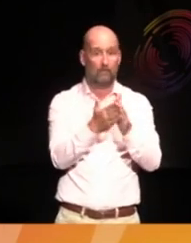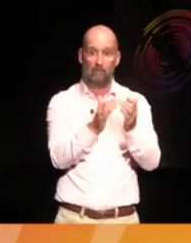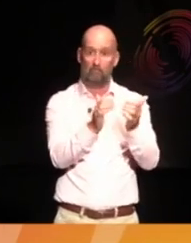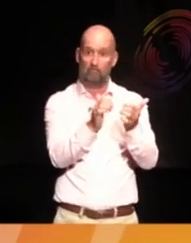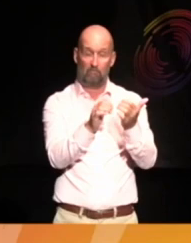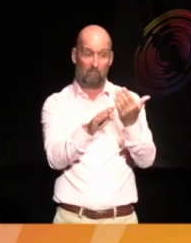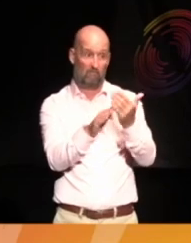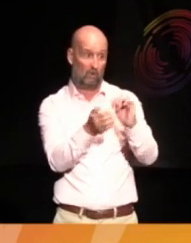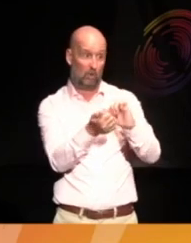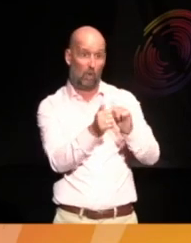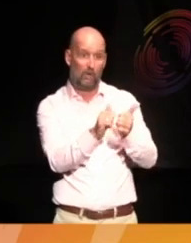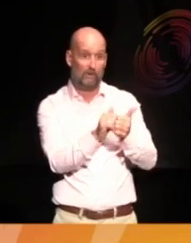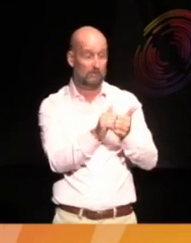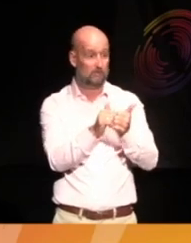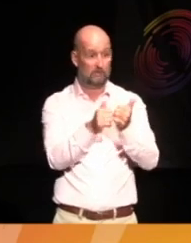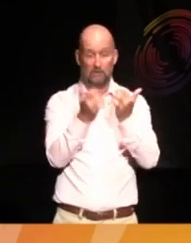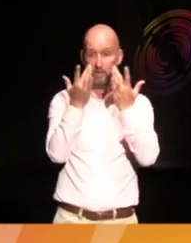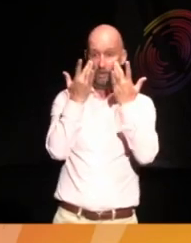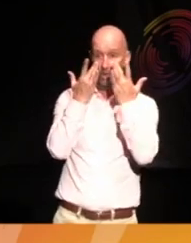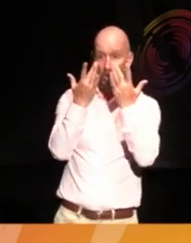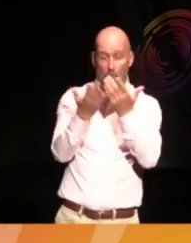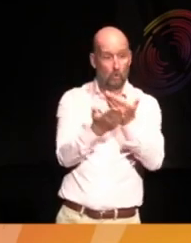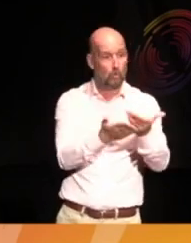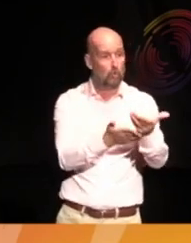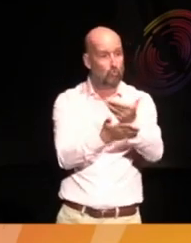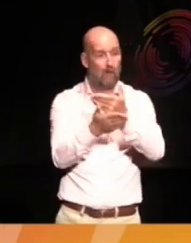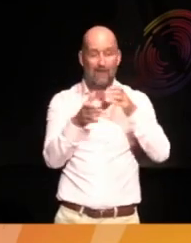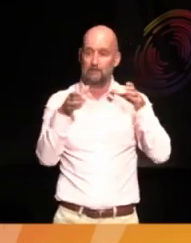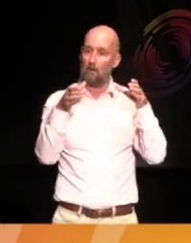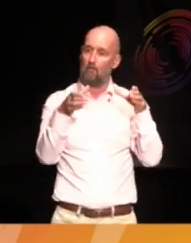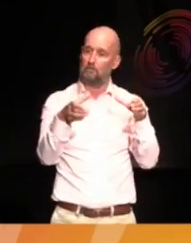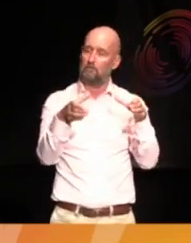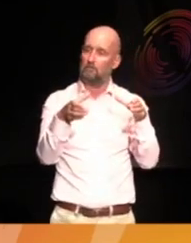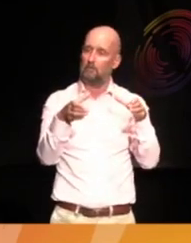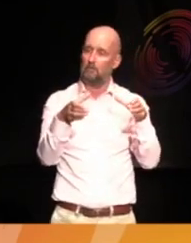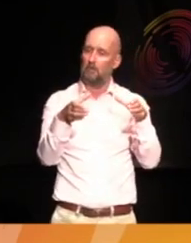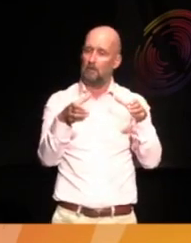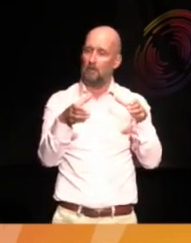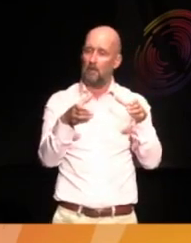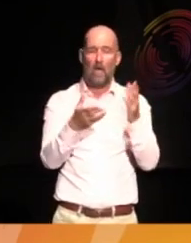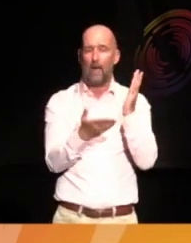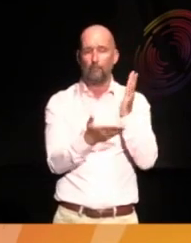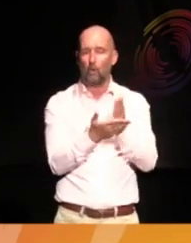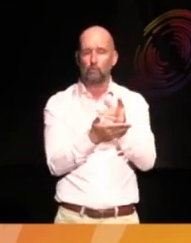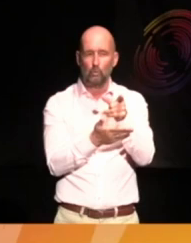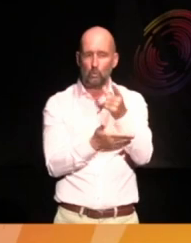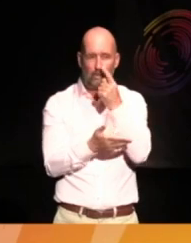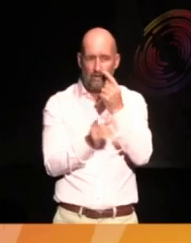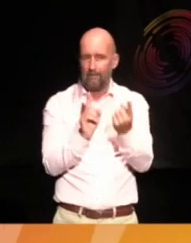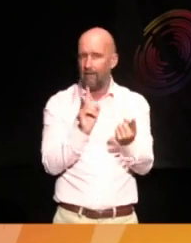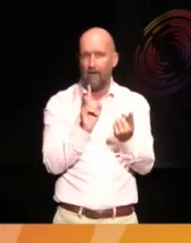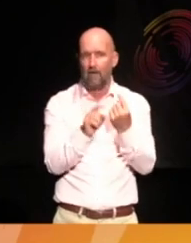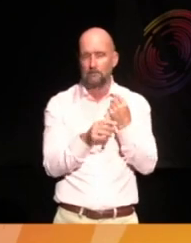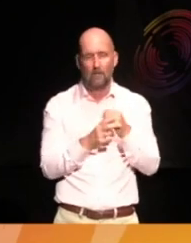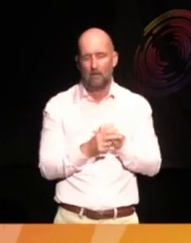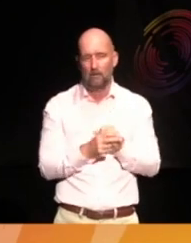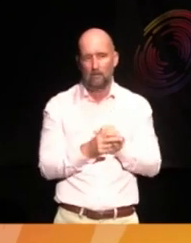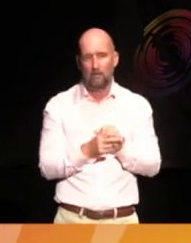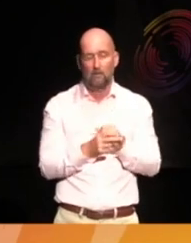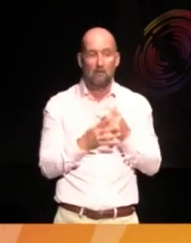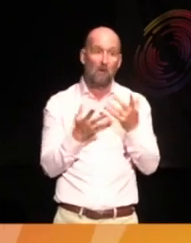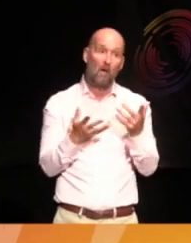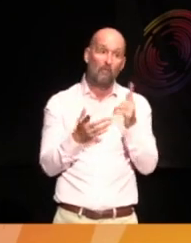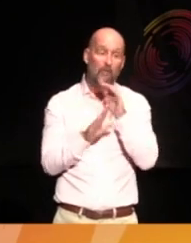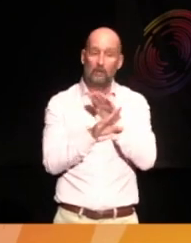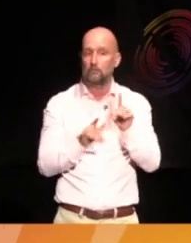curators. So, my question, which I'm not sure if you can answer, or would be comfortable to